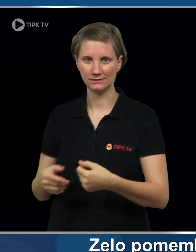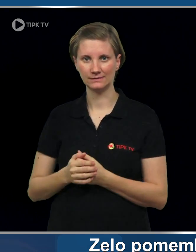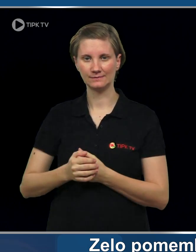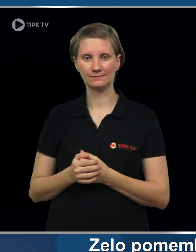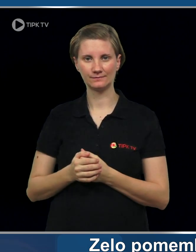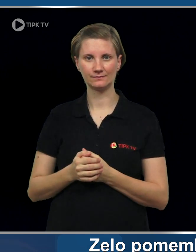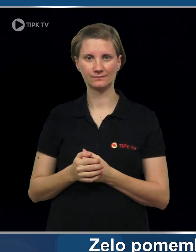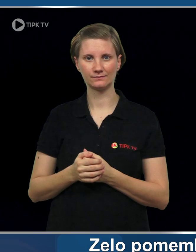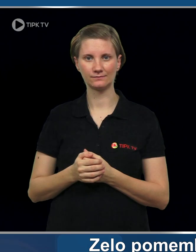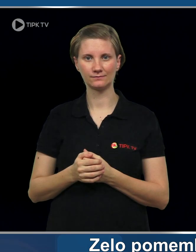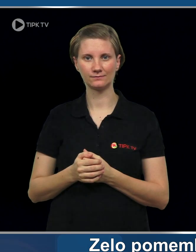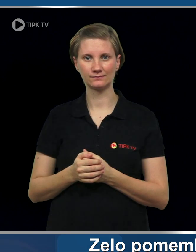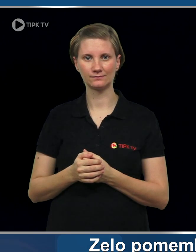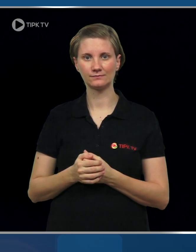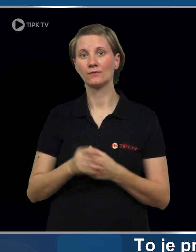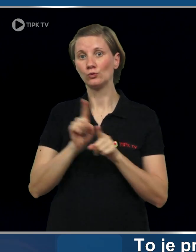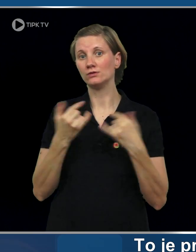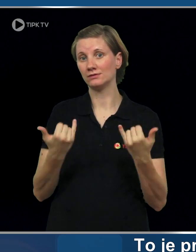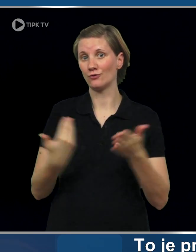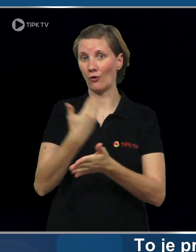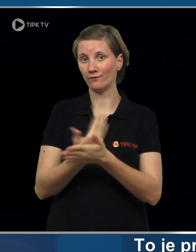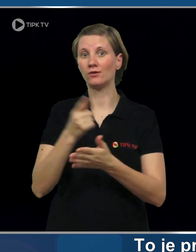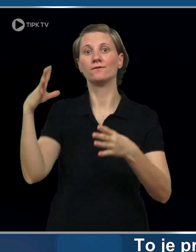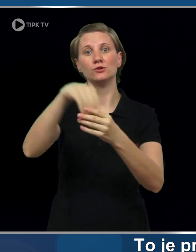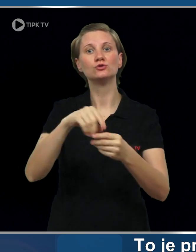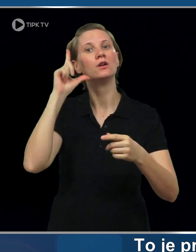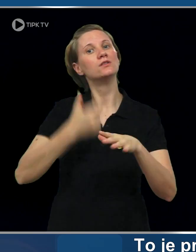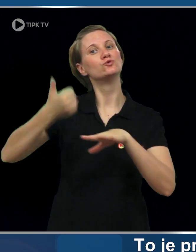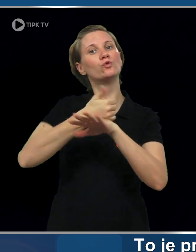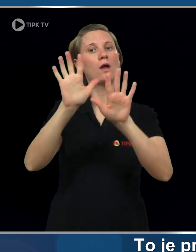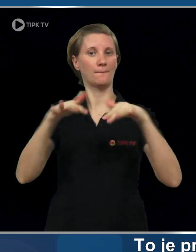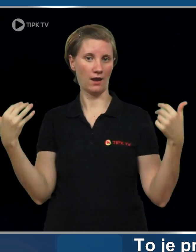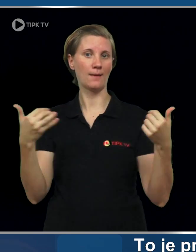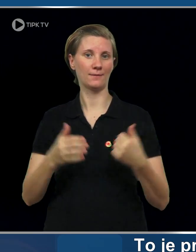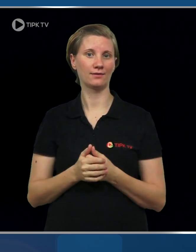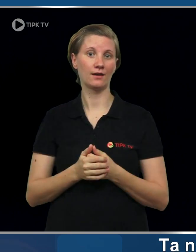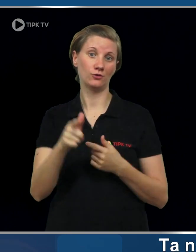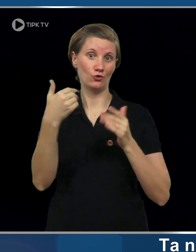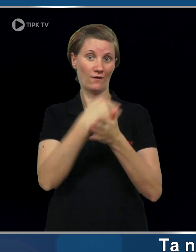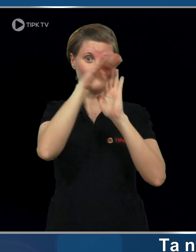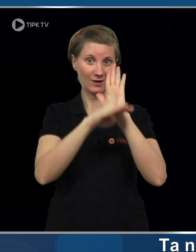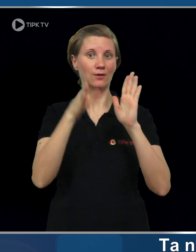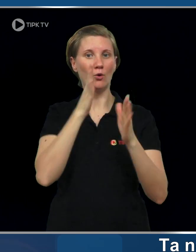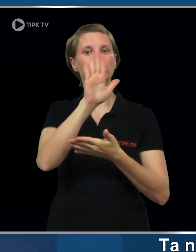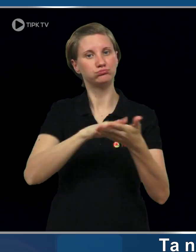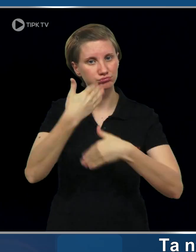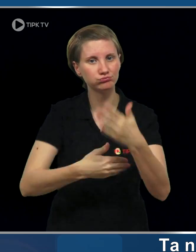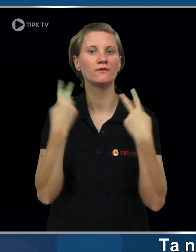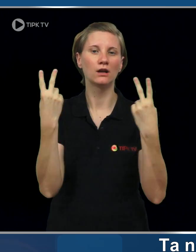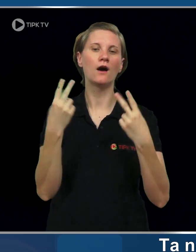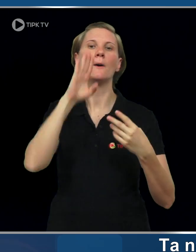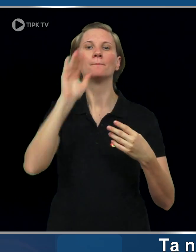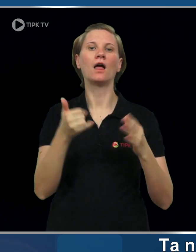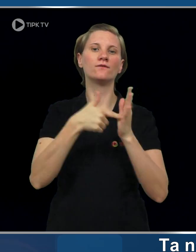scrutiny on the whole institution, which is also new and it's also involving national parliament. These new rules will come into